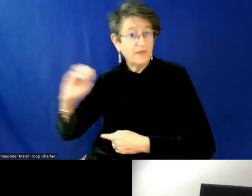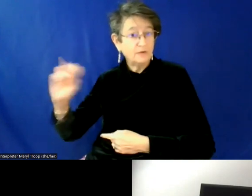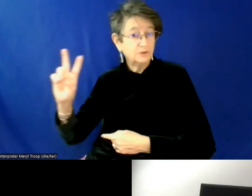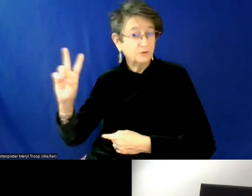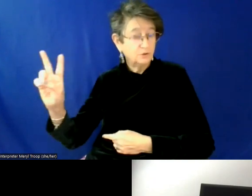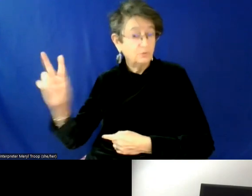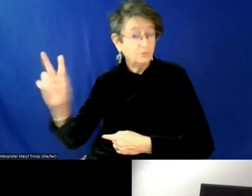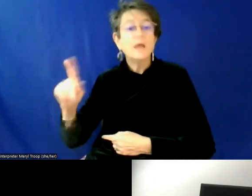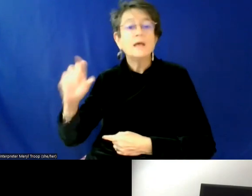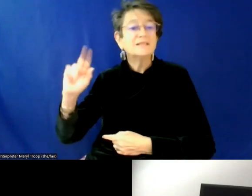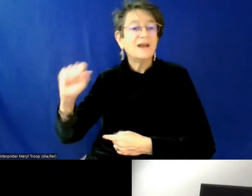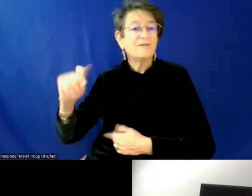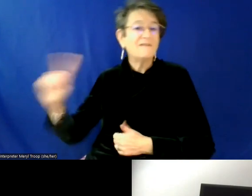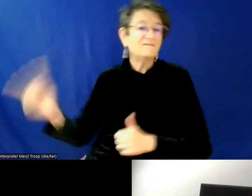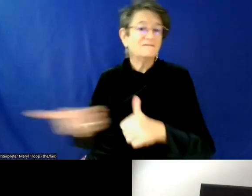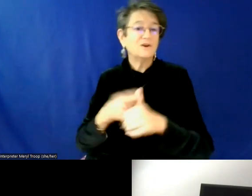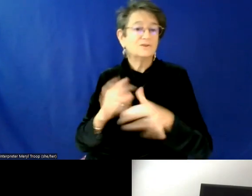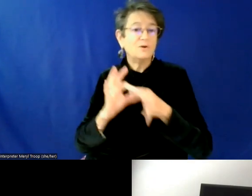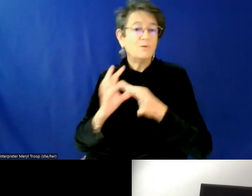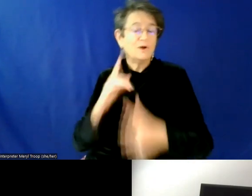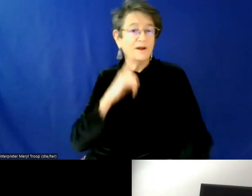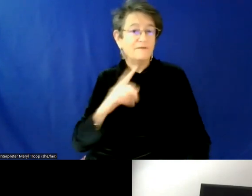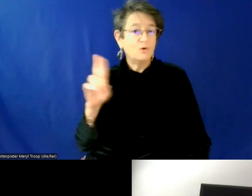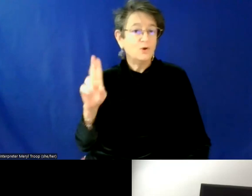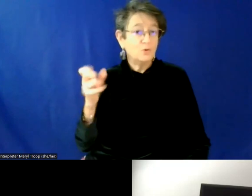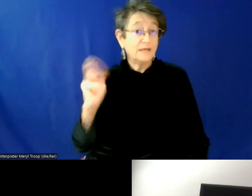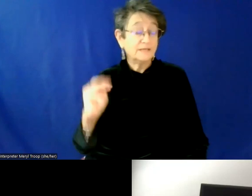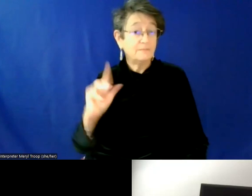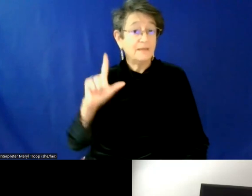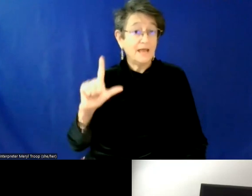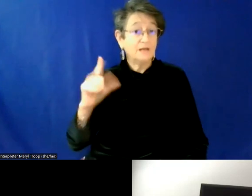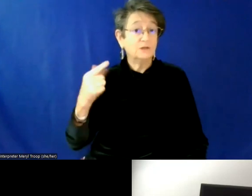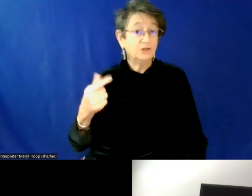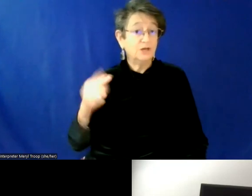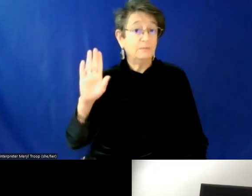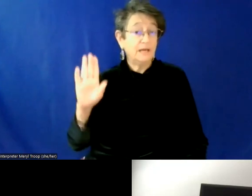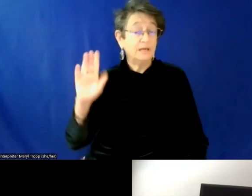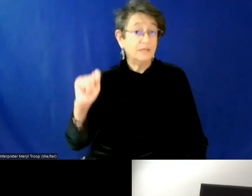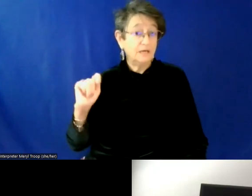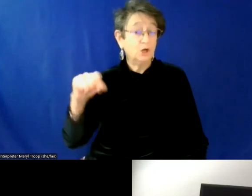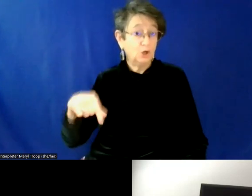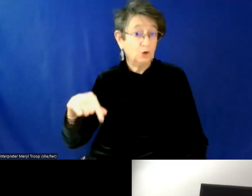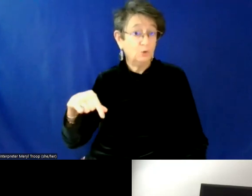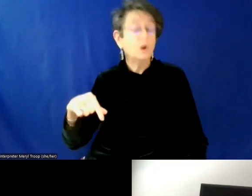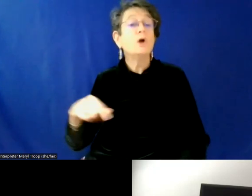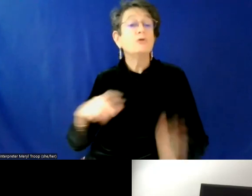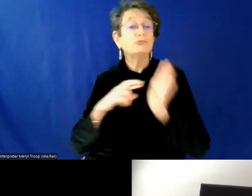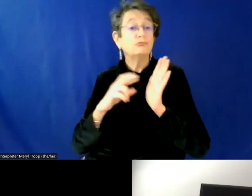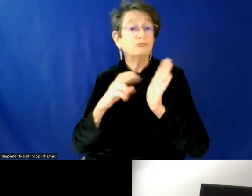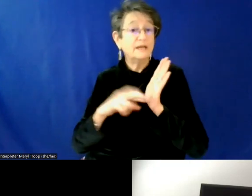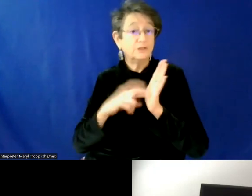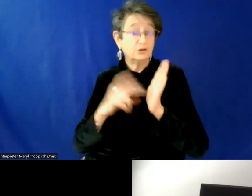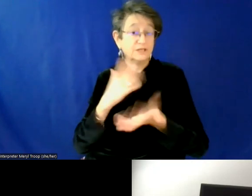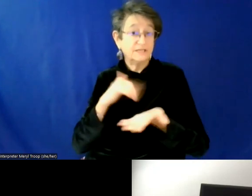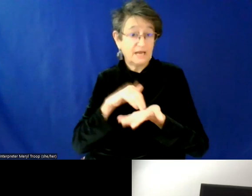LGBTQA resources center. Um, in 2002, she was selected as a VAID research fellow for the national